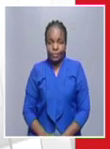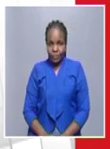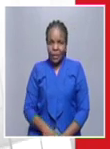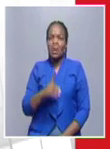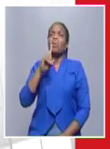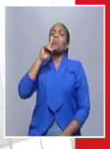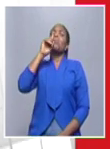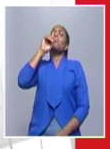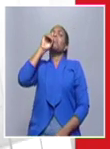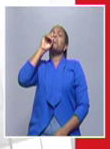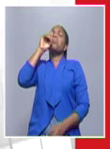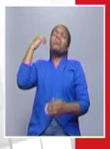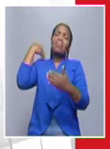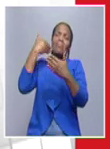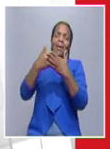tested to date,